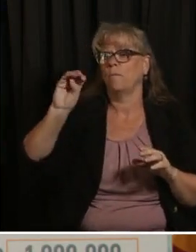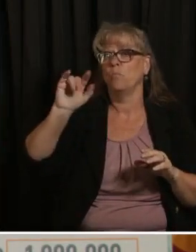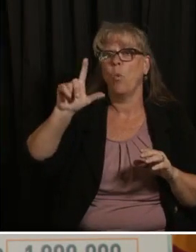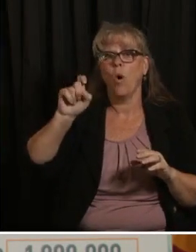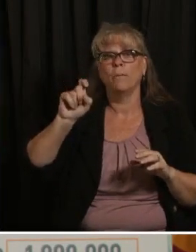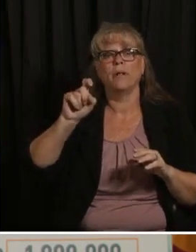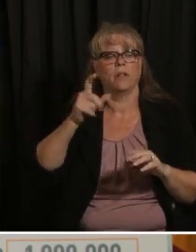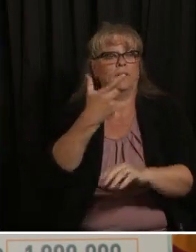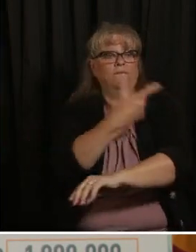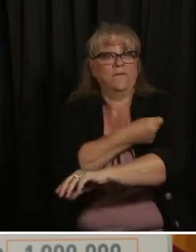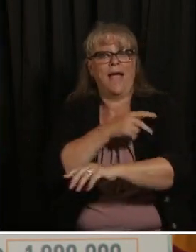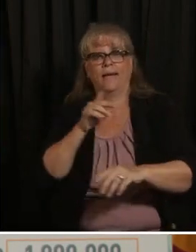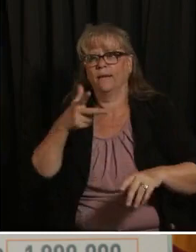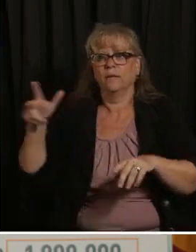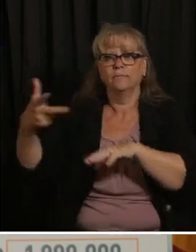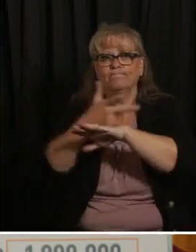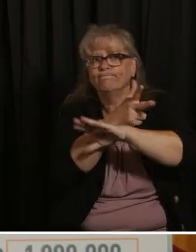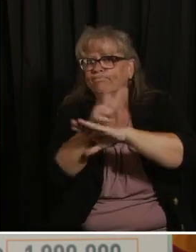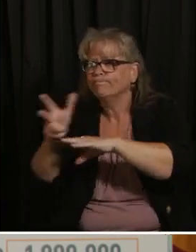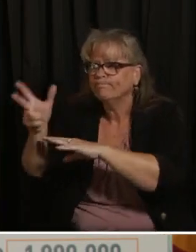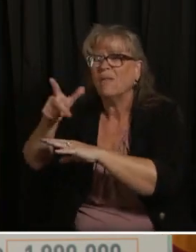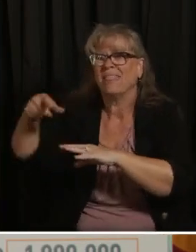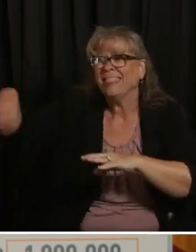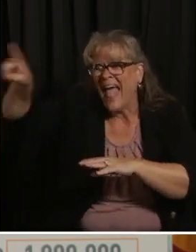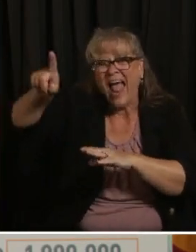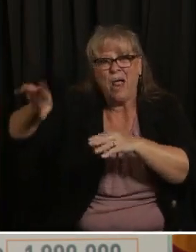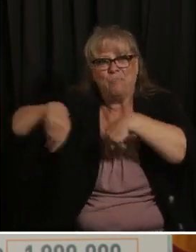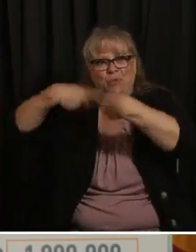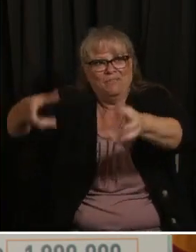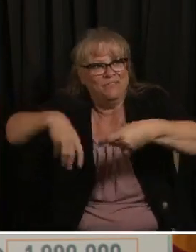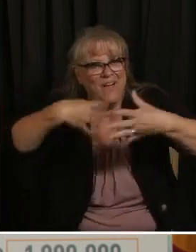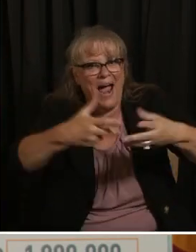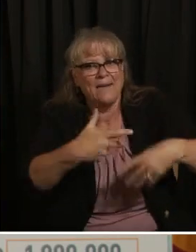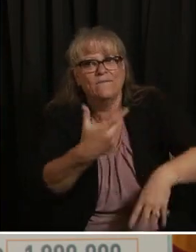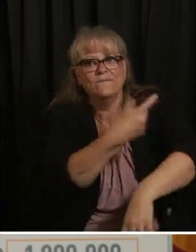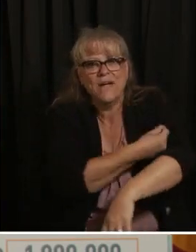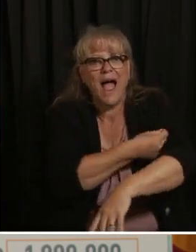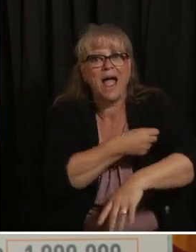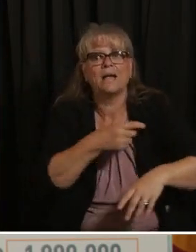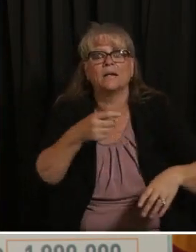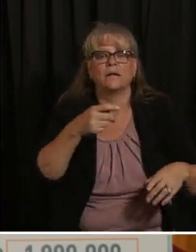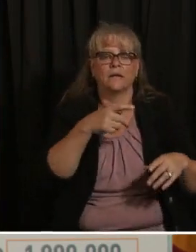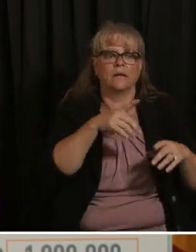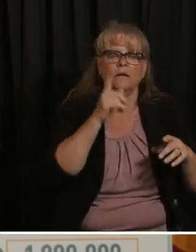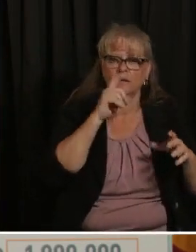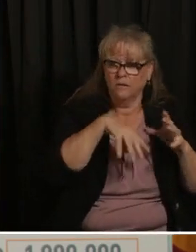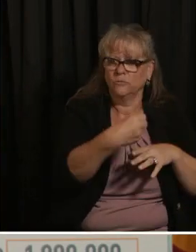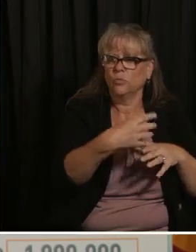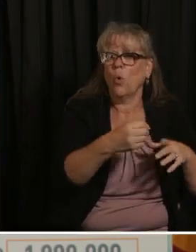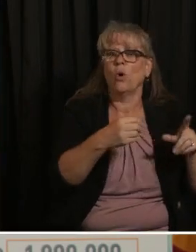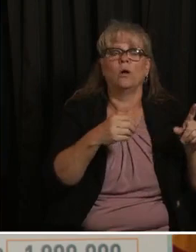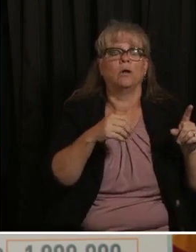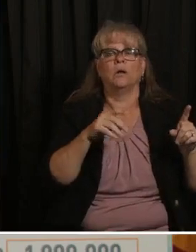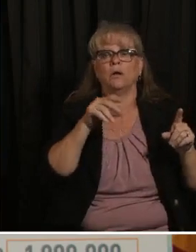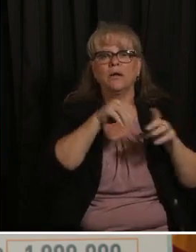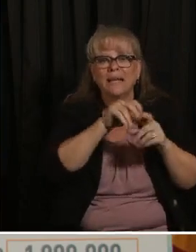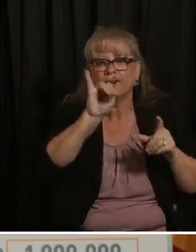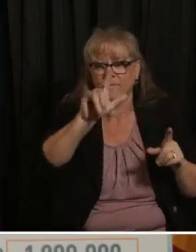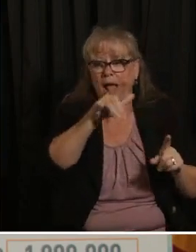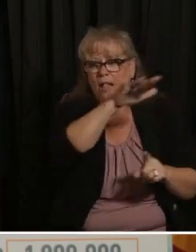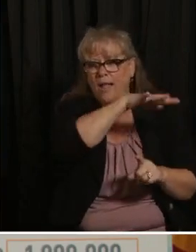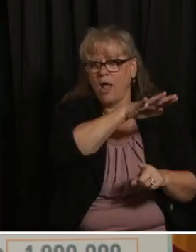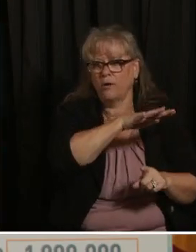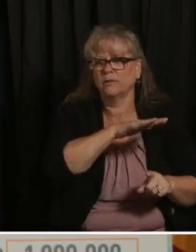uh we did the outdoor sporting events in in vail and in the high country recently uh it's available at your local pharmacy